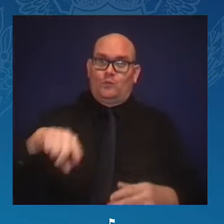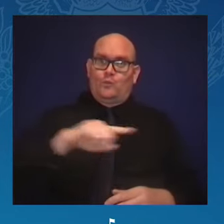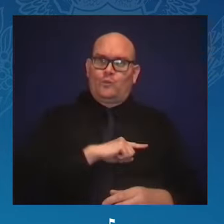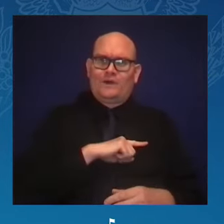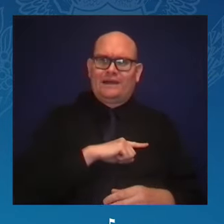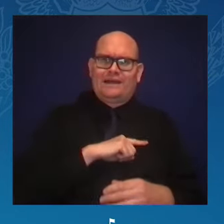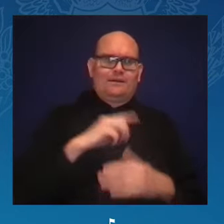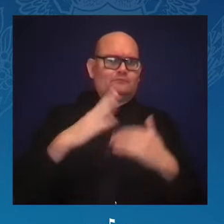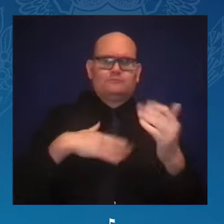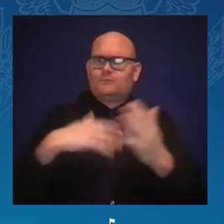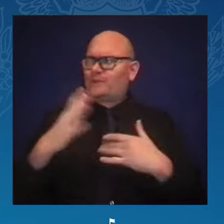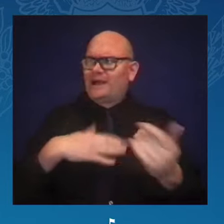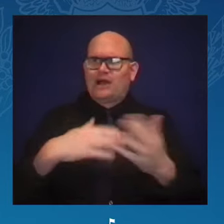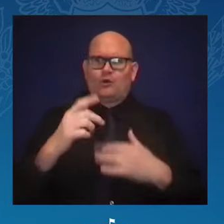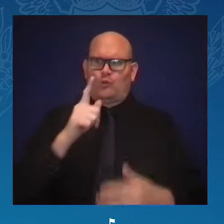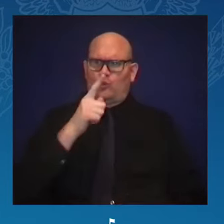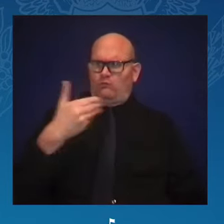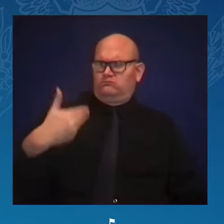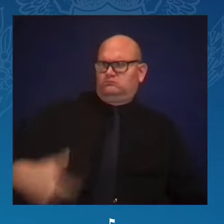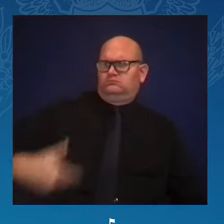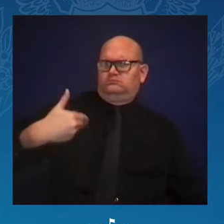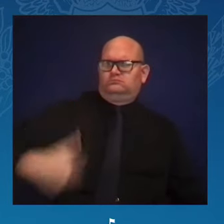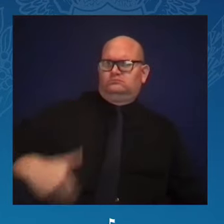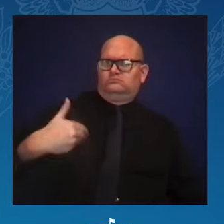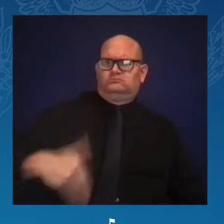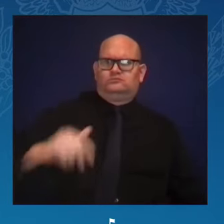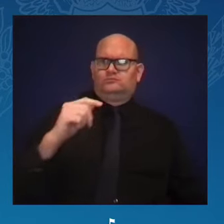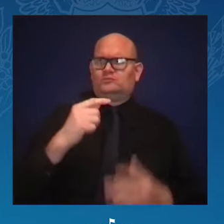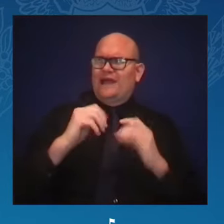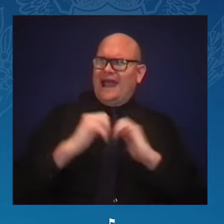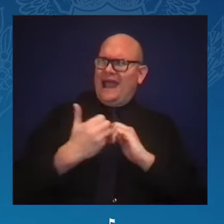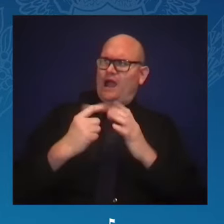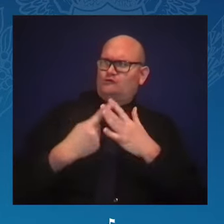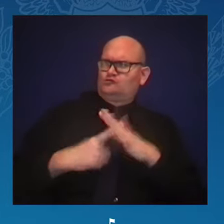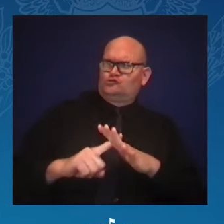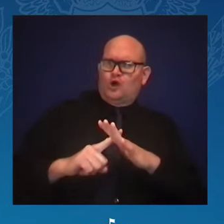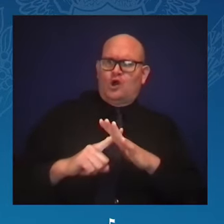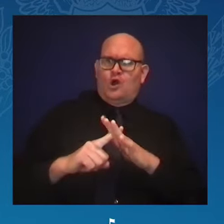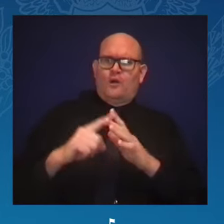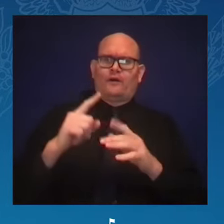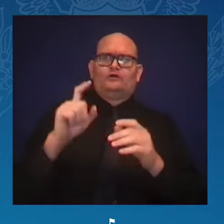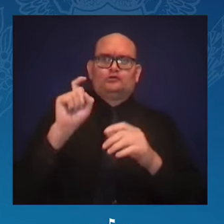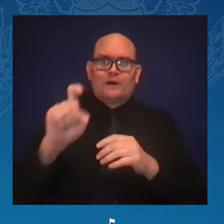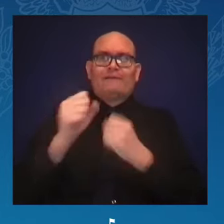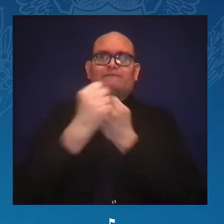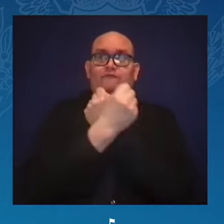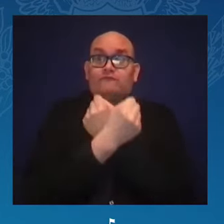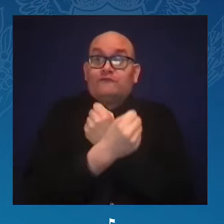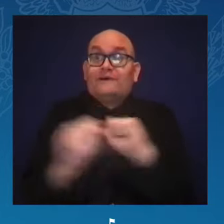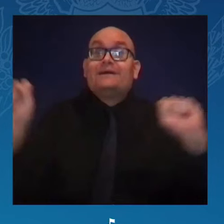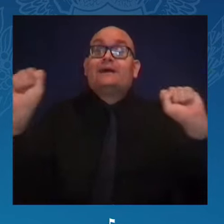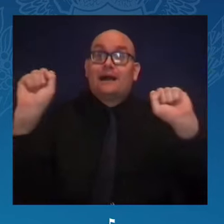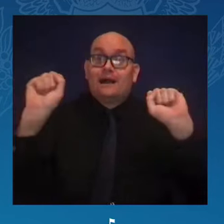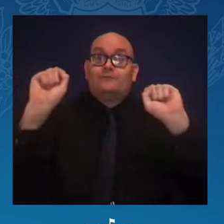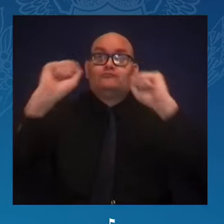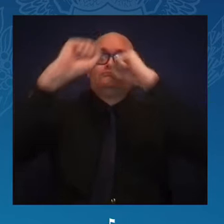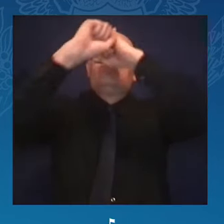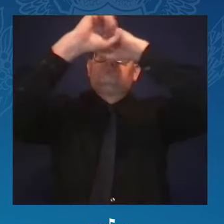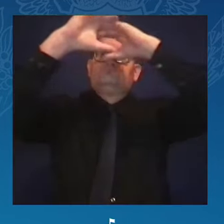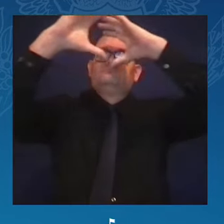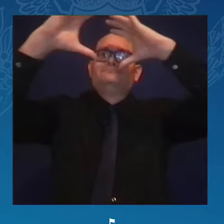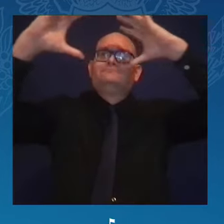where they start, should have the freedom to dream with ambition and where all people